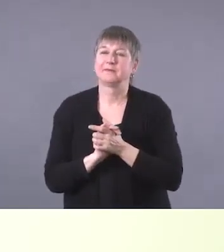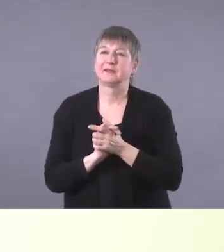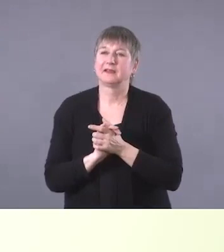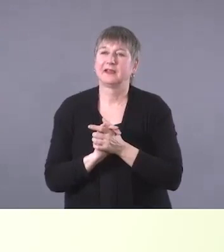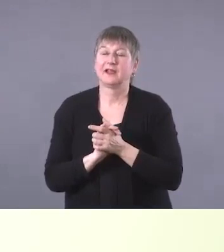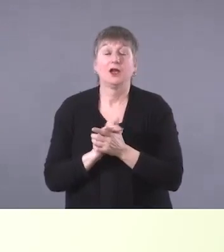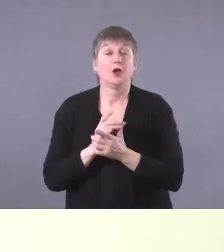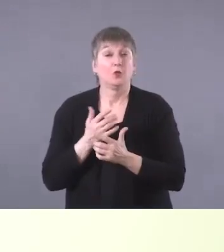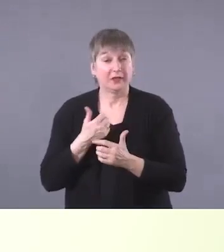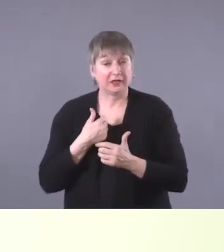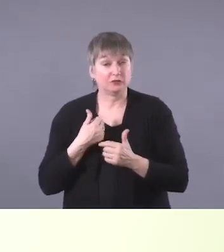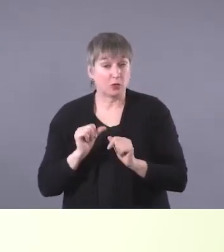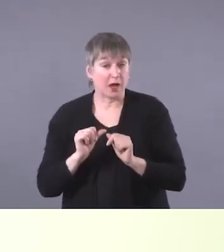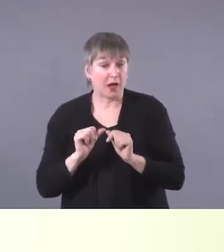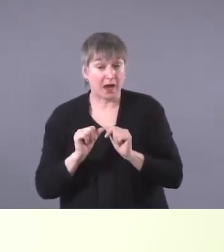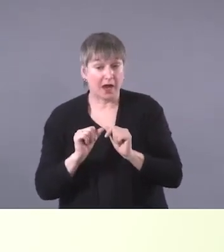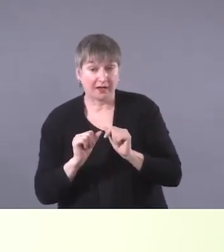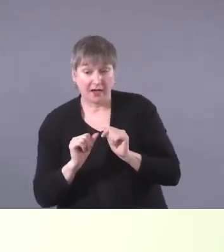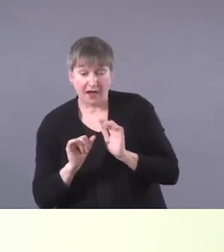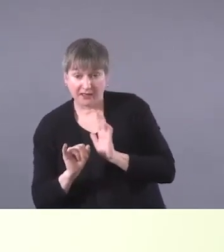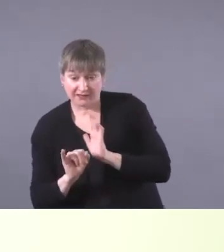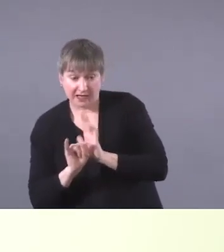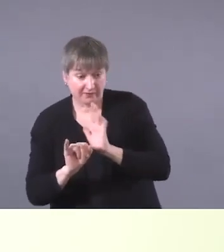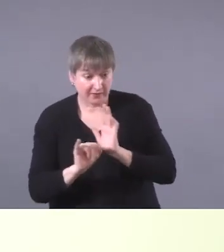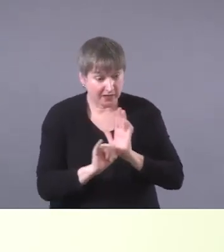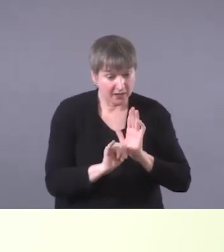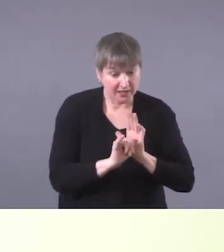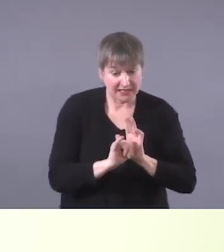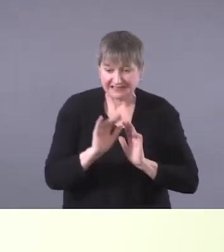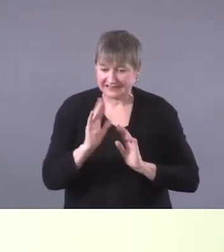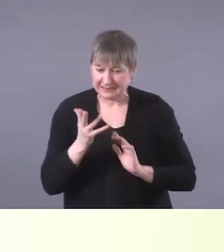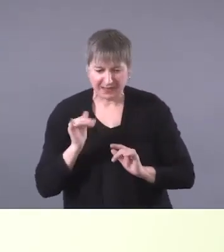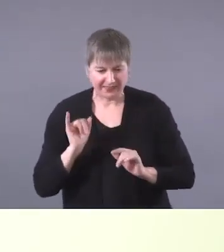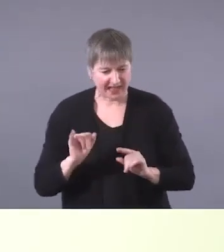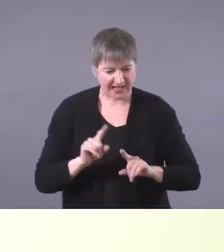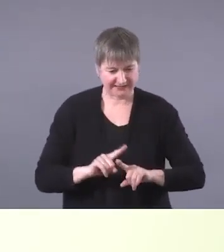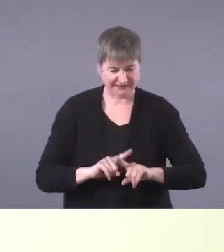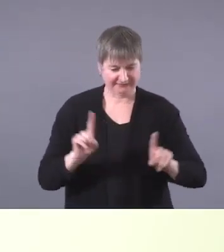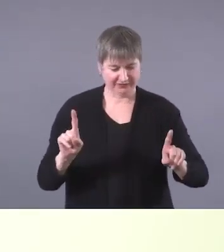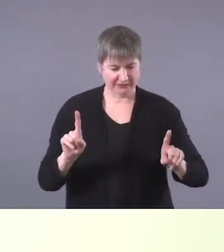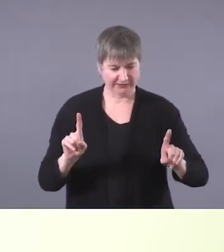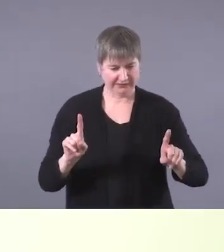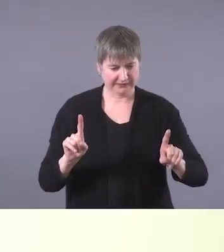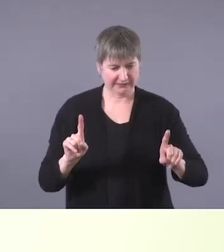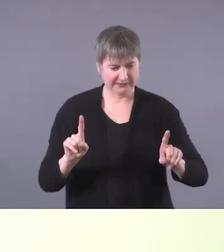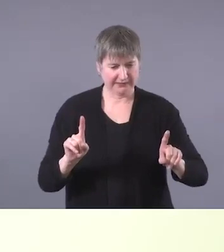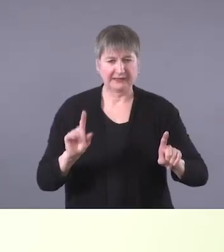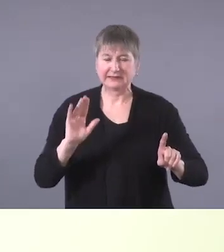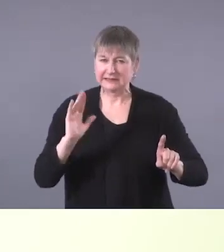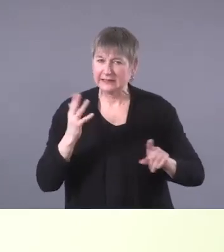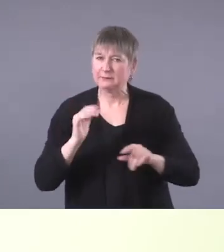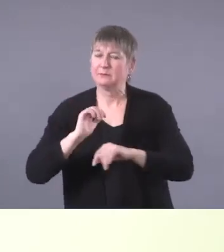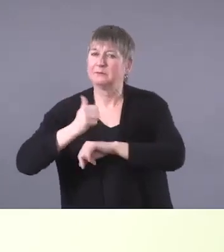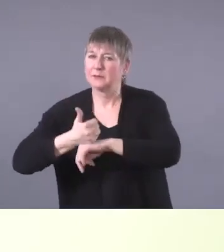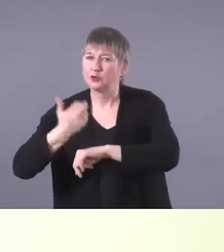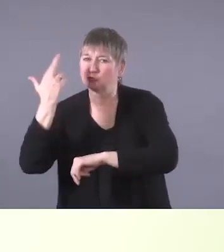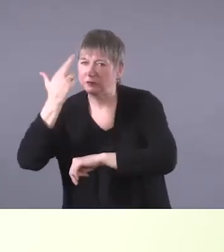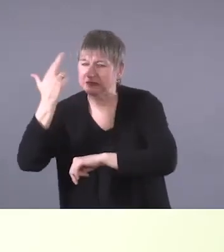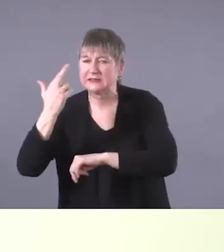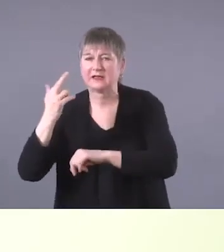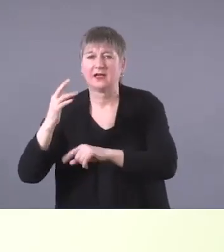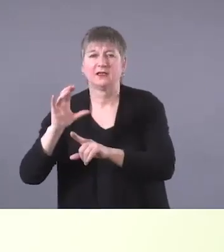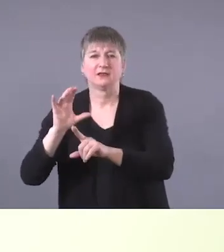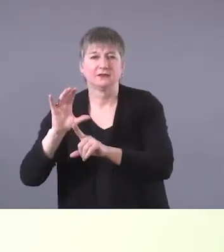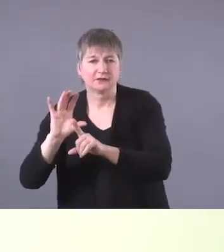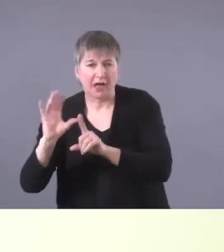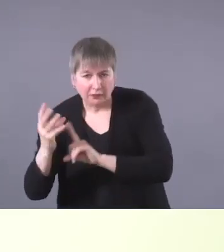efforts to identify when differences are based on culture or when they are actual developmental or physical differences that, you know,